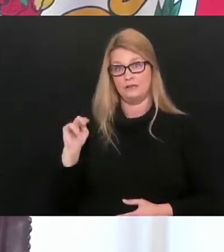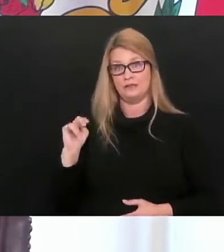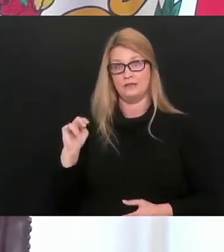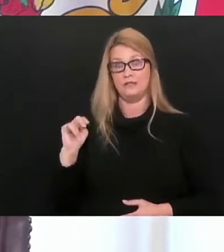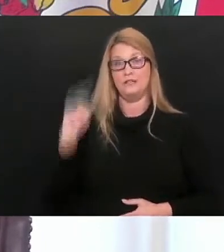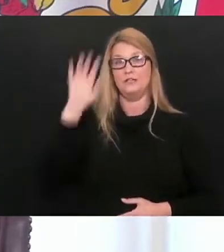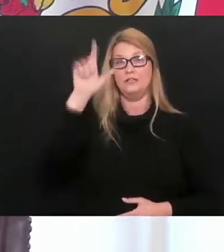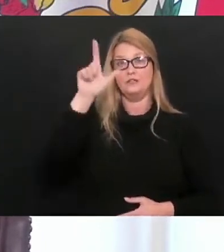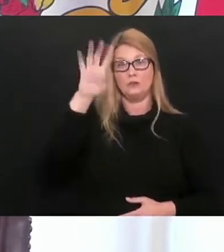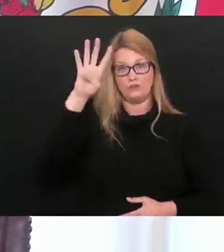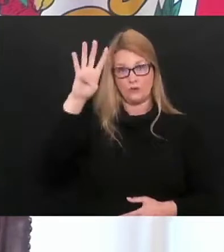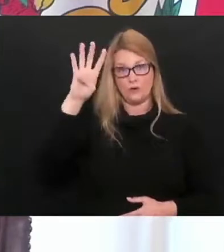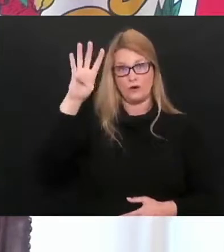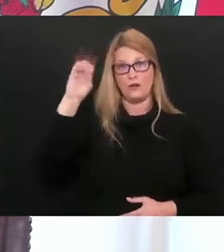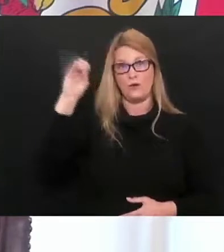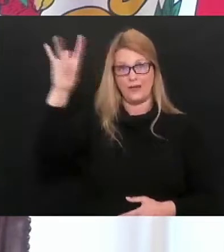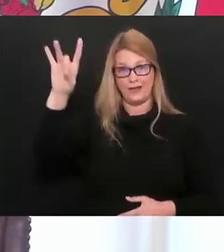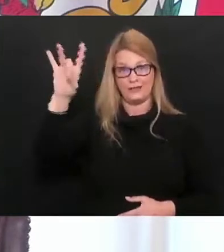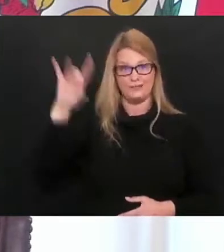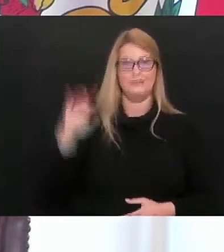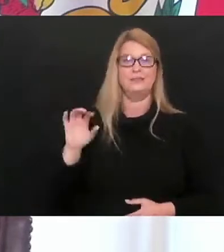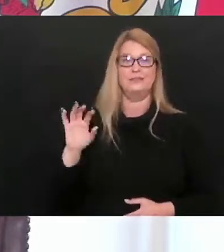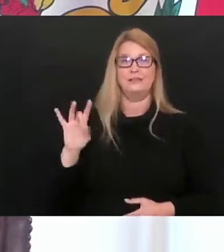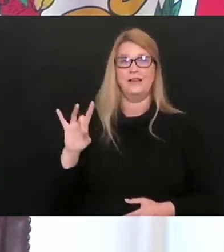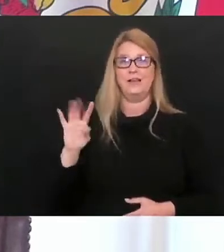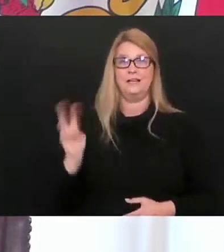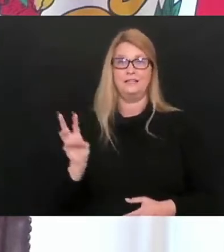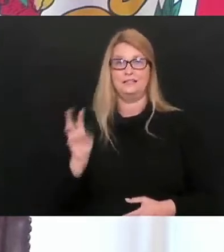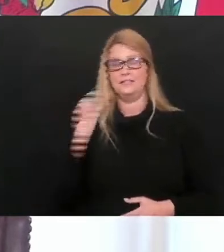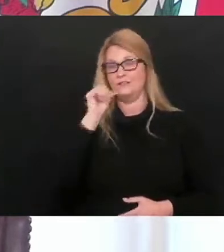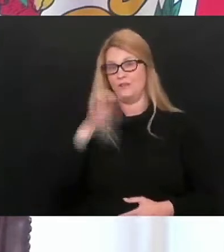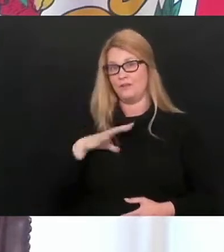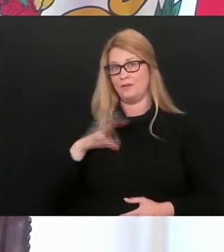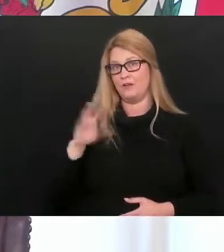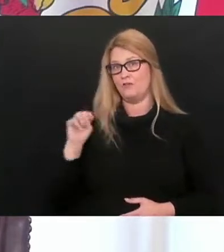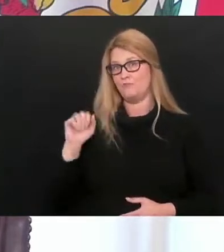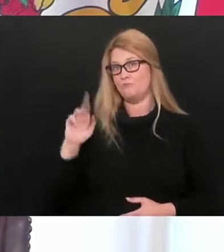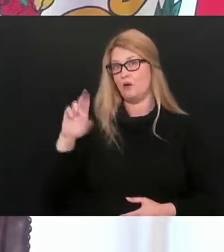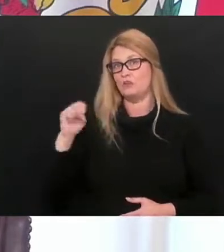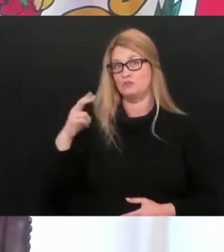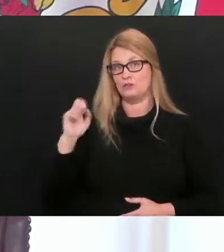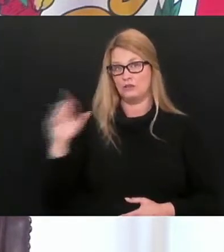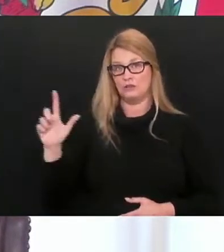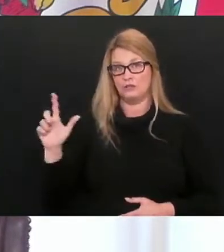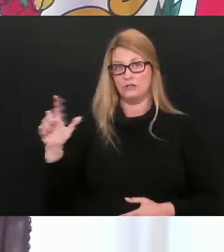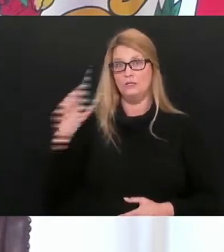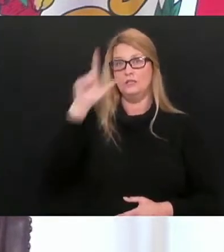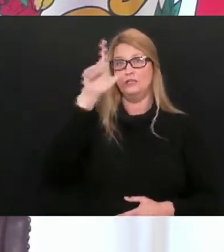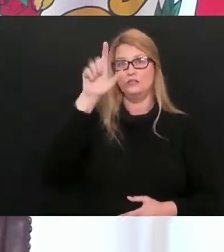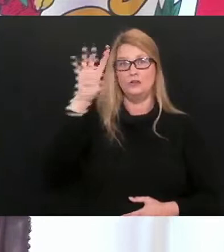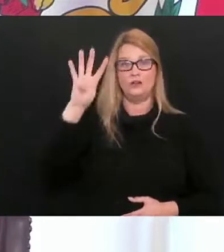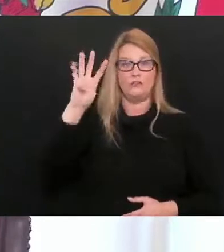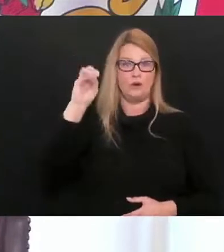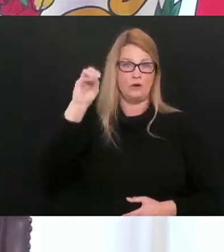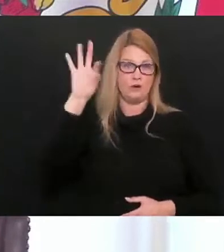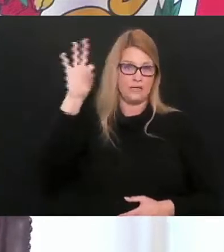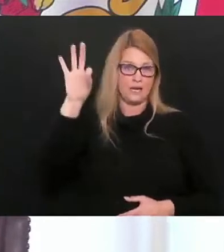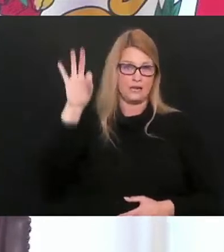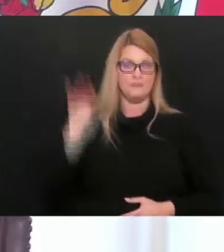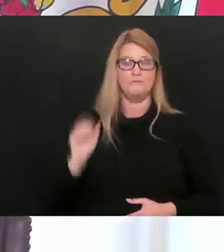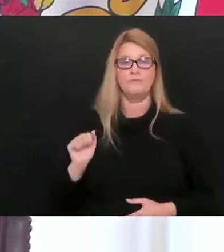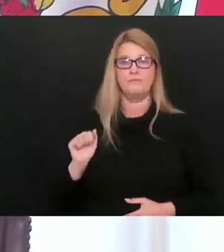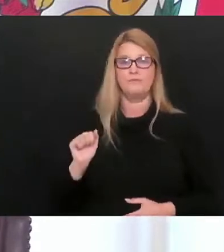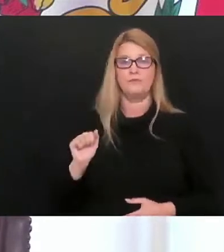Our 2,408th death is an 86-year-old female from Marshall County. Our 2,409th death